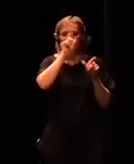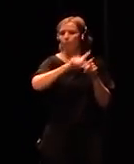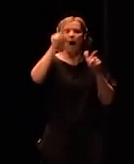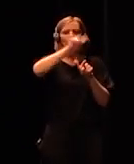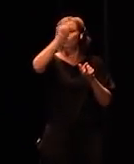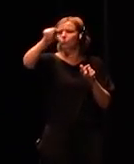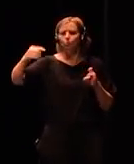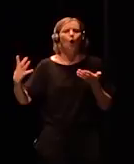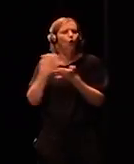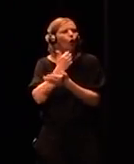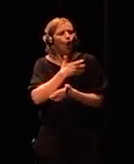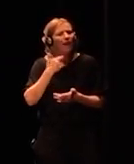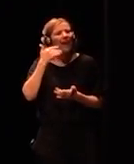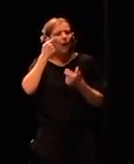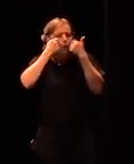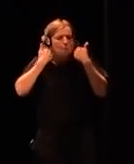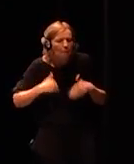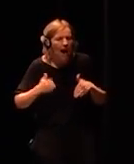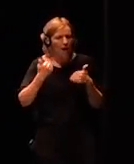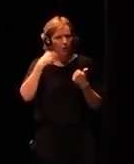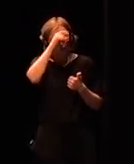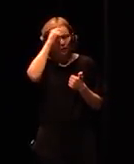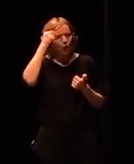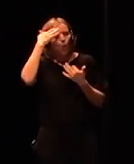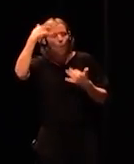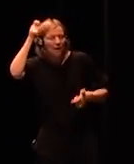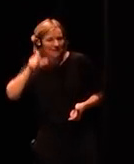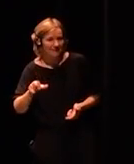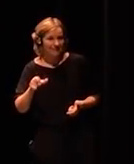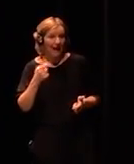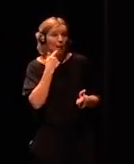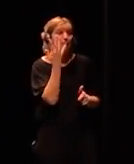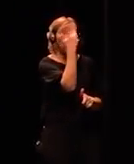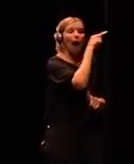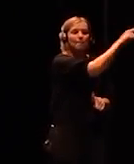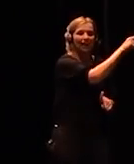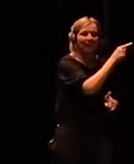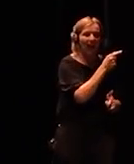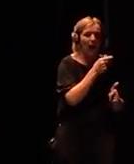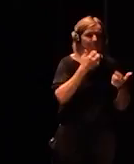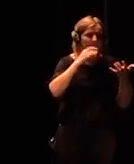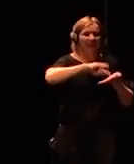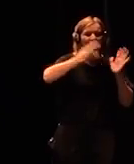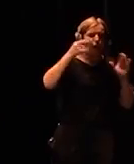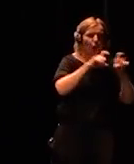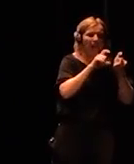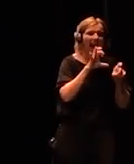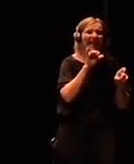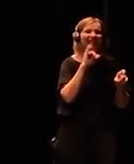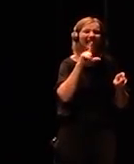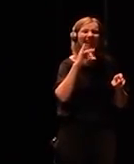question in Silicon Valley, what do you want to be in the future? Guess what the answer is? I want to transcend